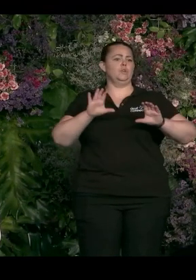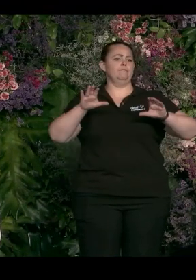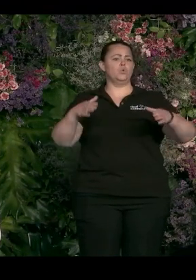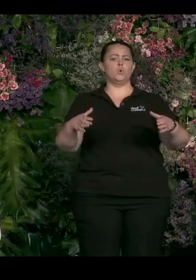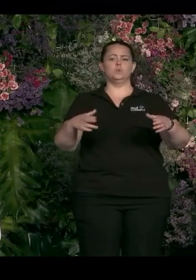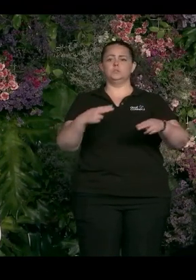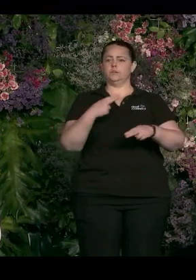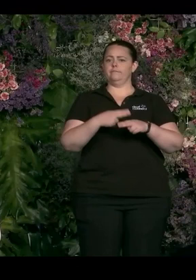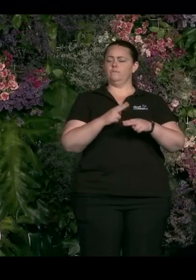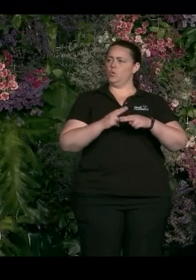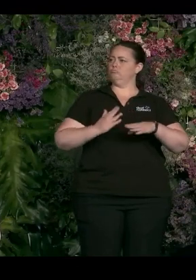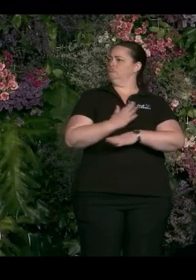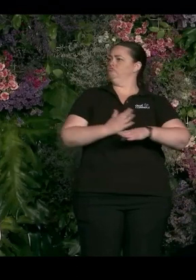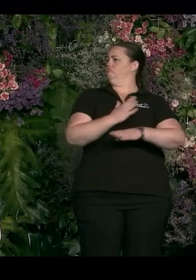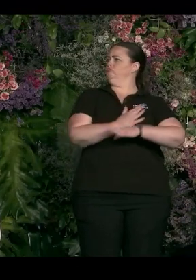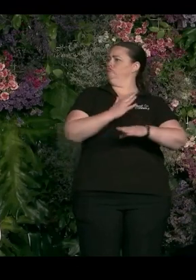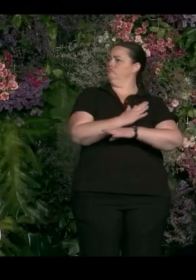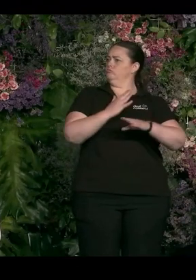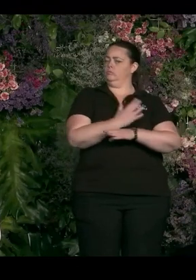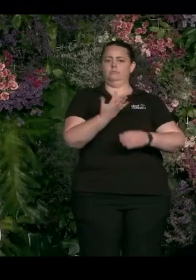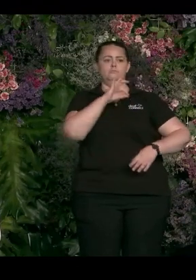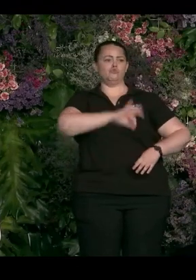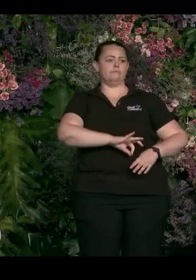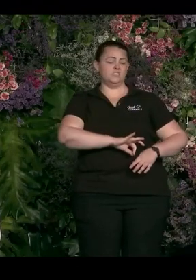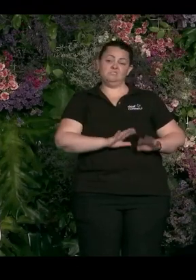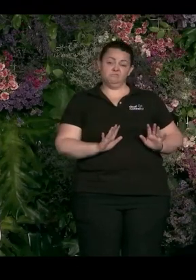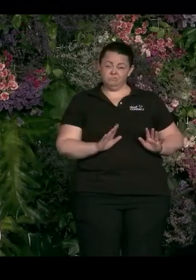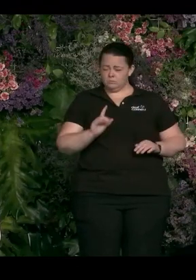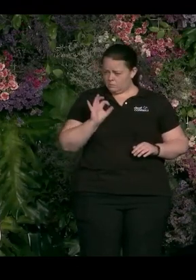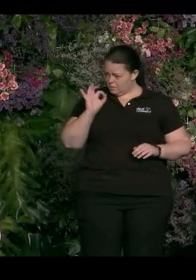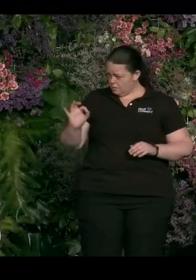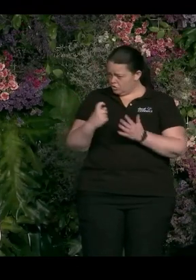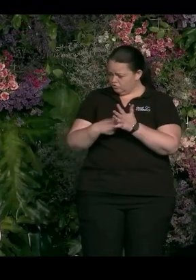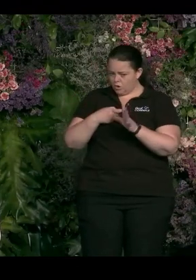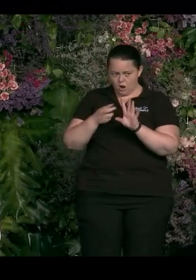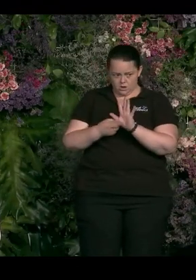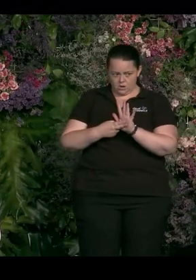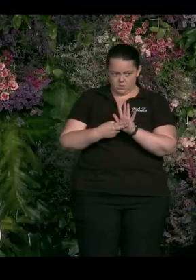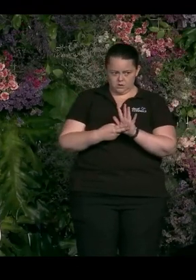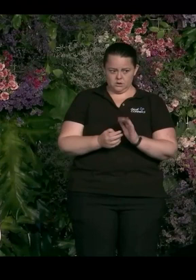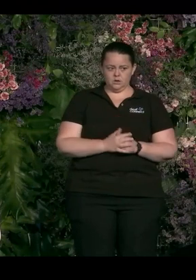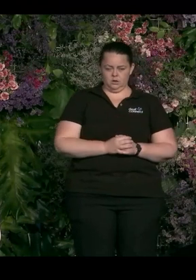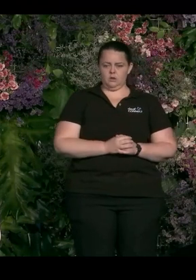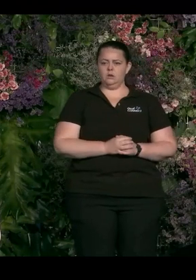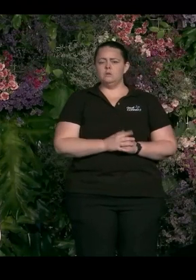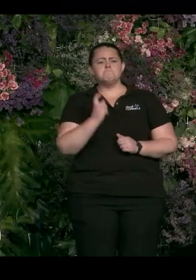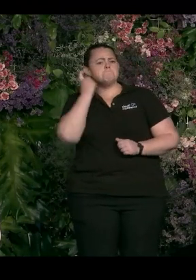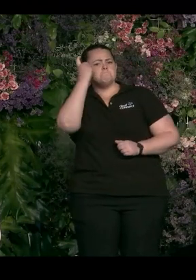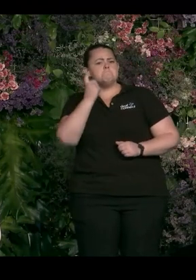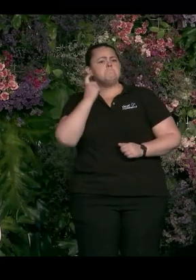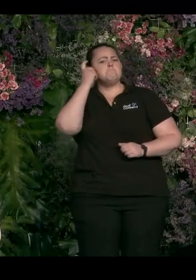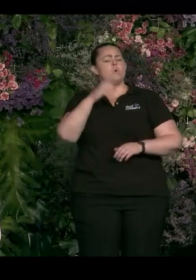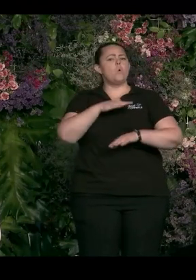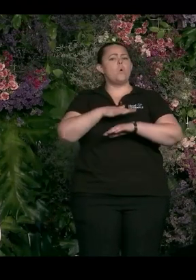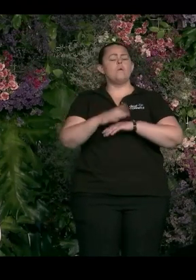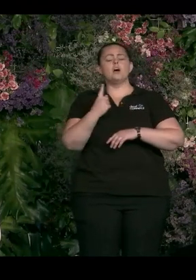What if, and this is a question for you, Ryan, what happens when the corollary to that is, well, actually,